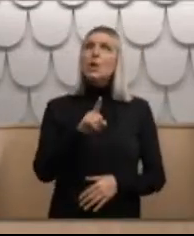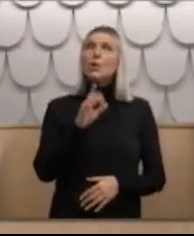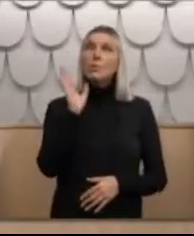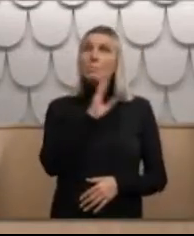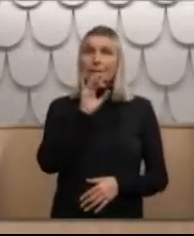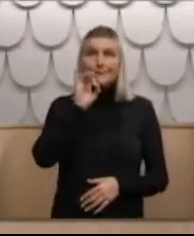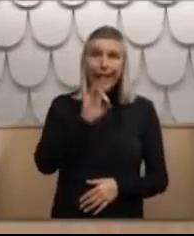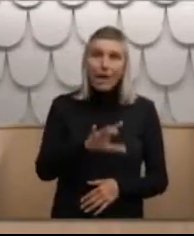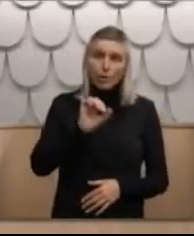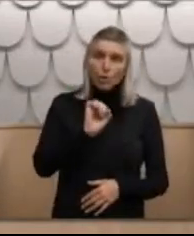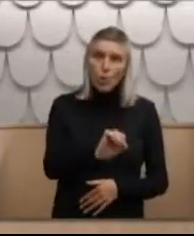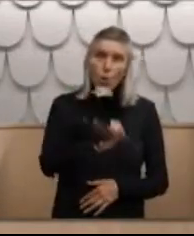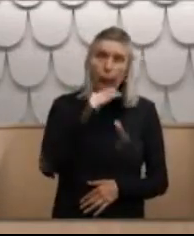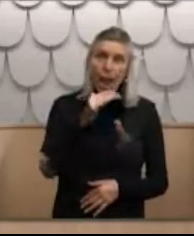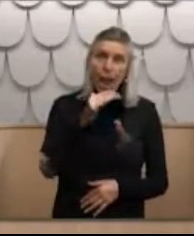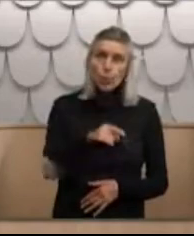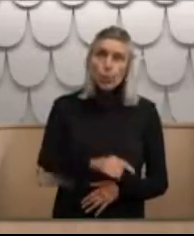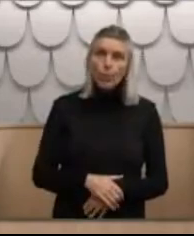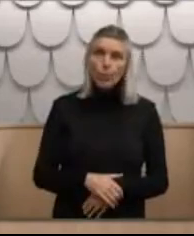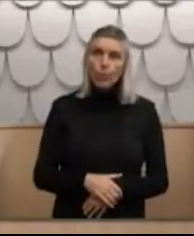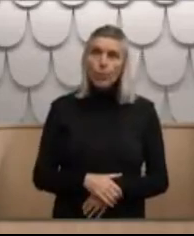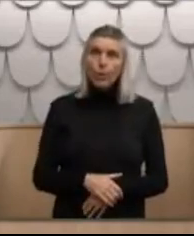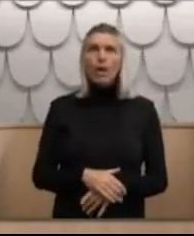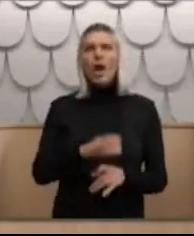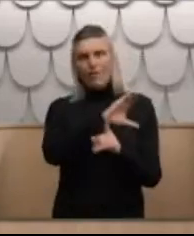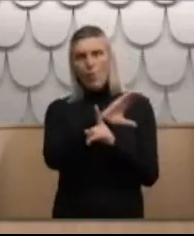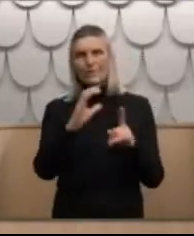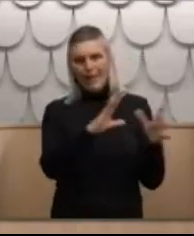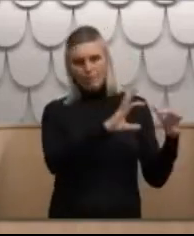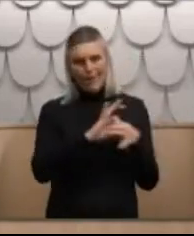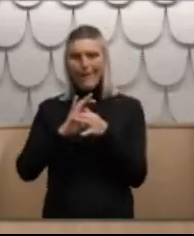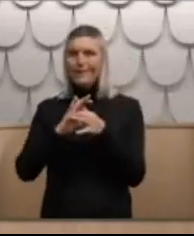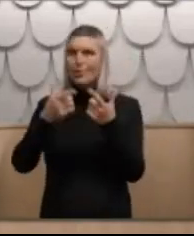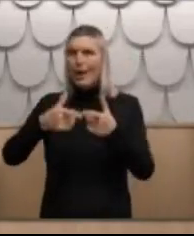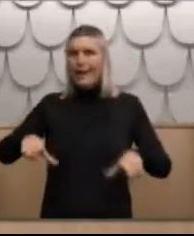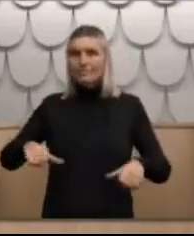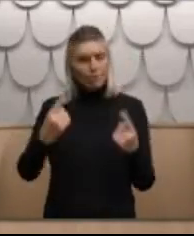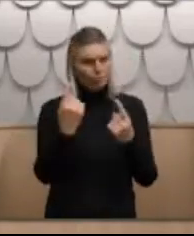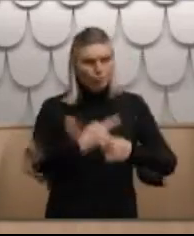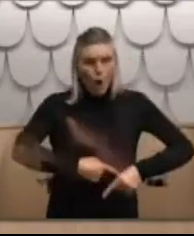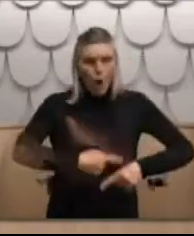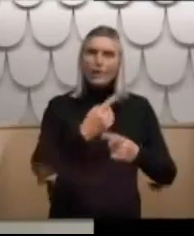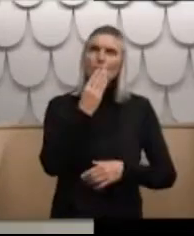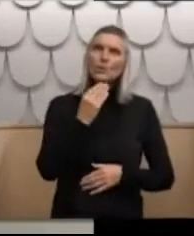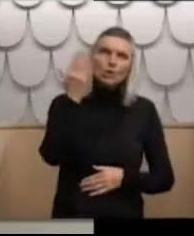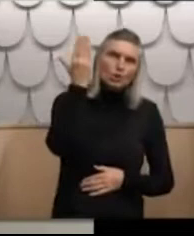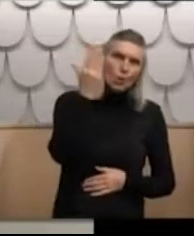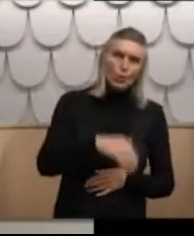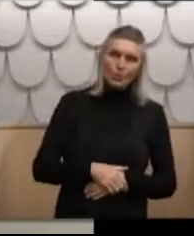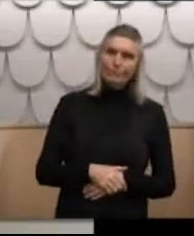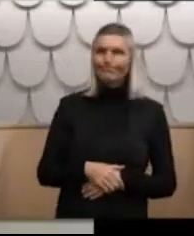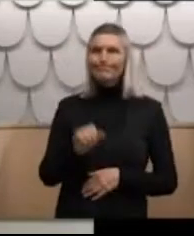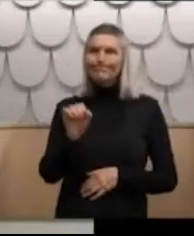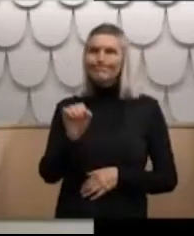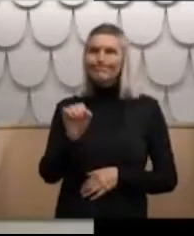your reo and, of course, the culture that went with it because you weren't allowed to speak at school. Yeah. And